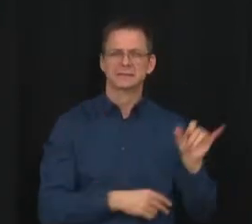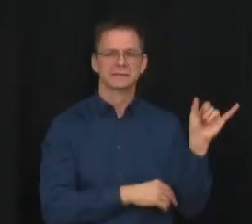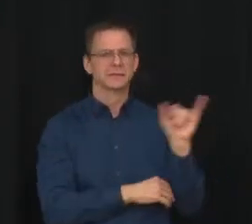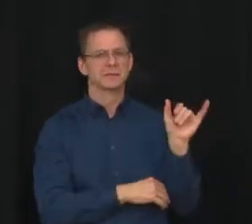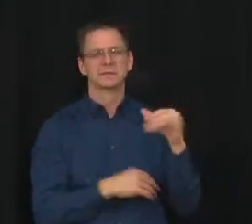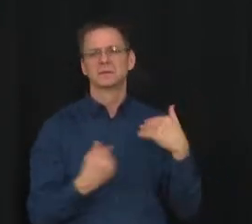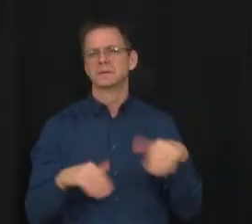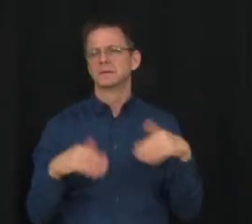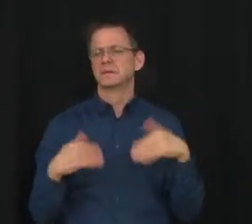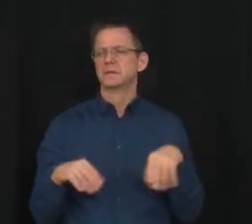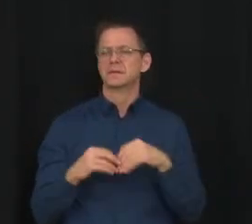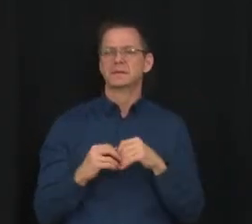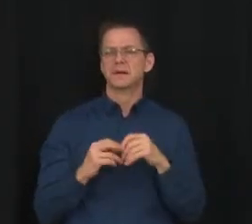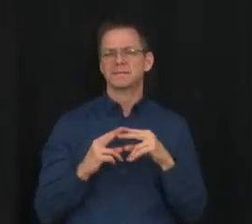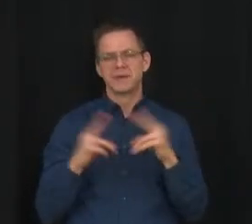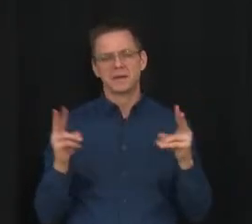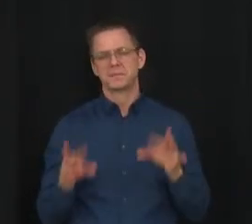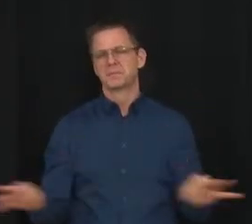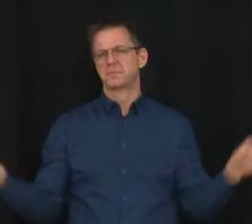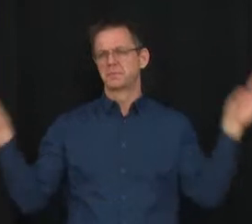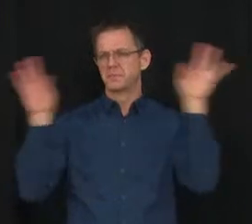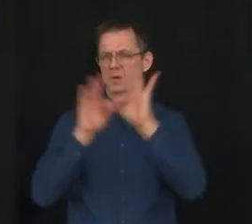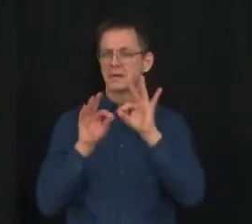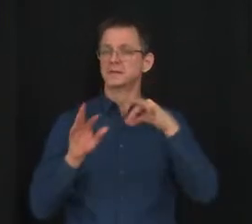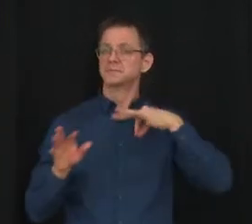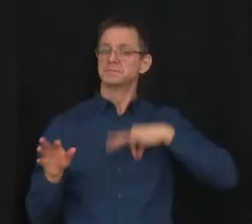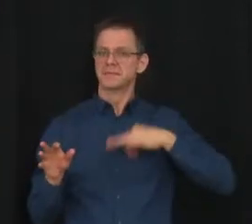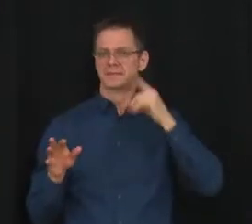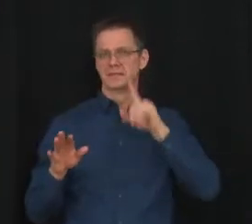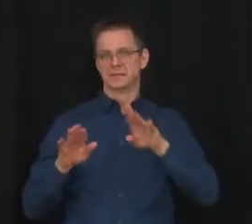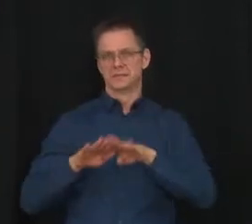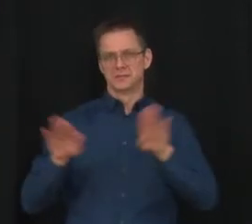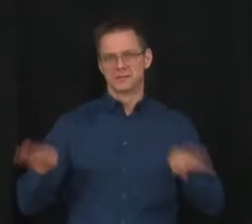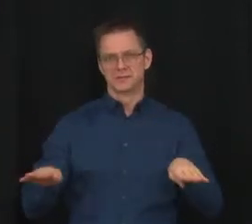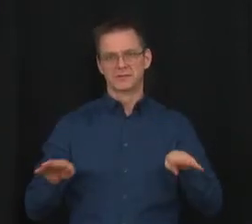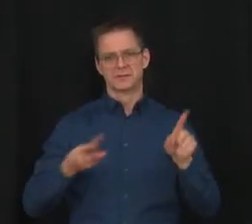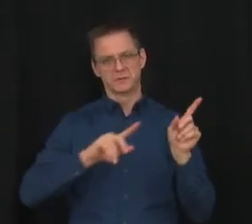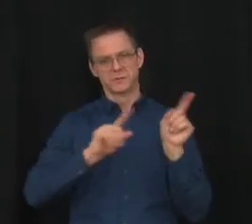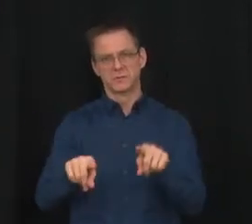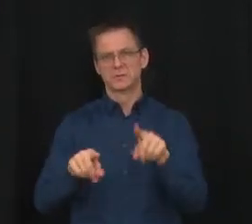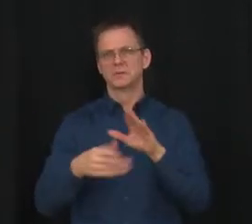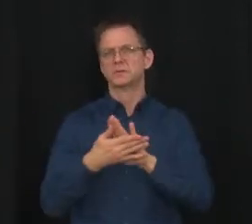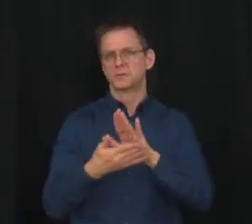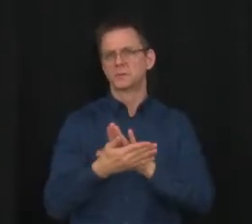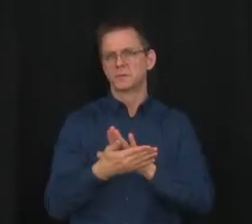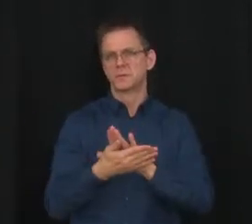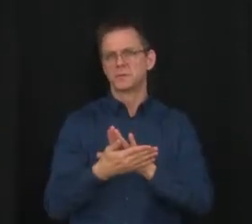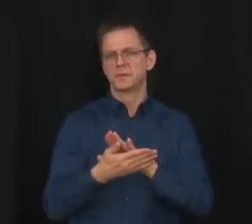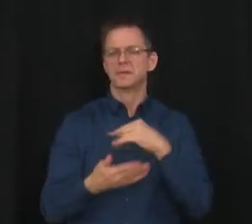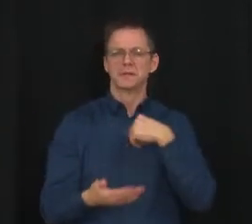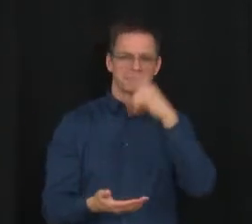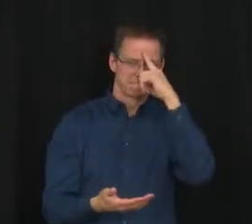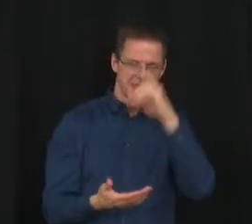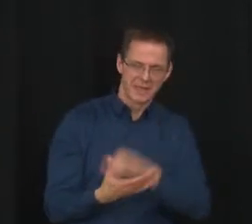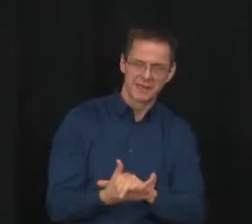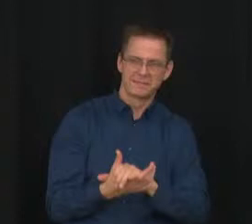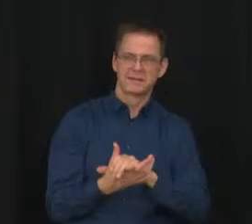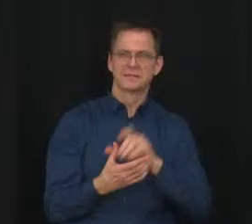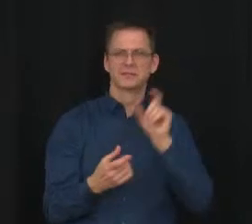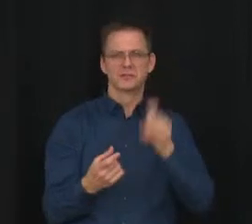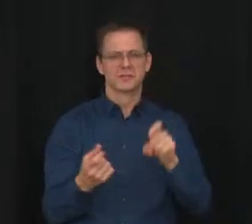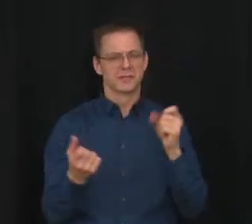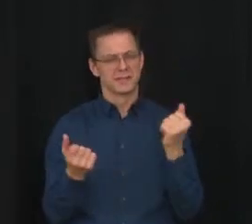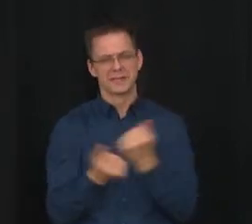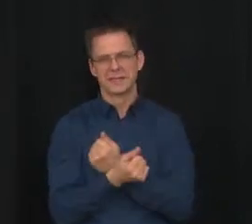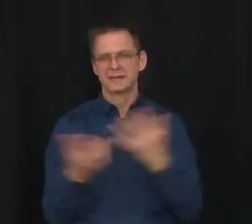individual and a population level. Again, it is my belief that we should do everything we can to keep schools open, even